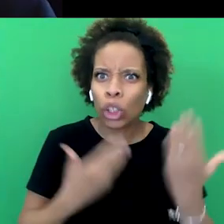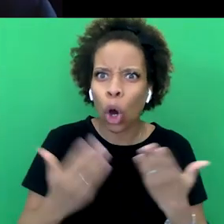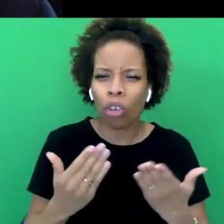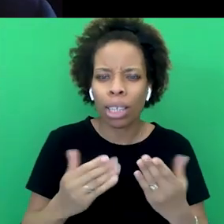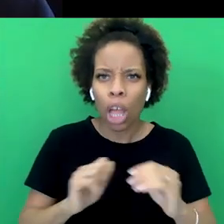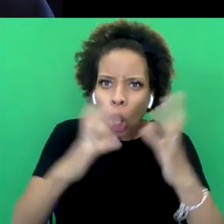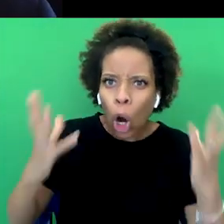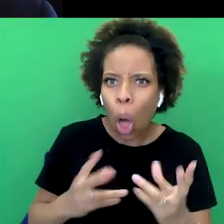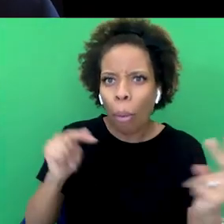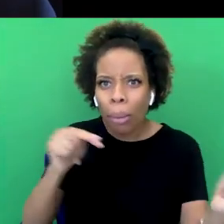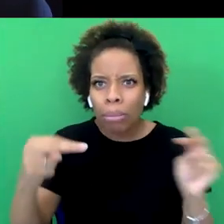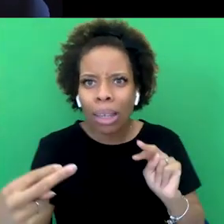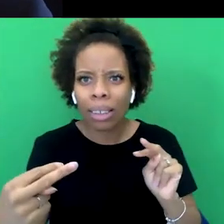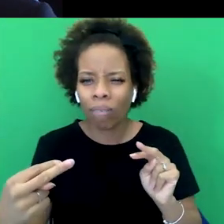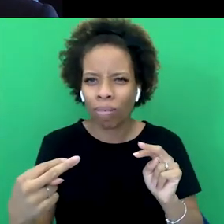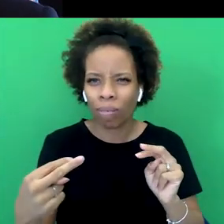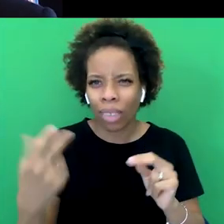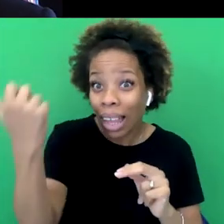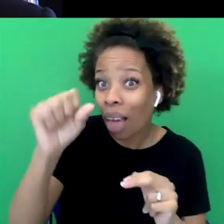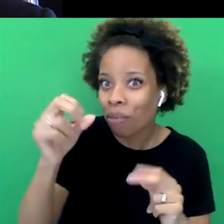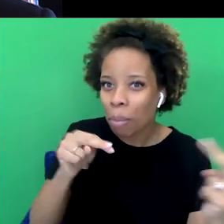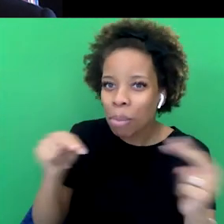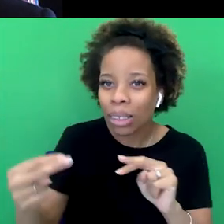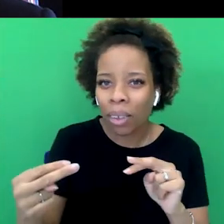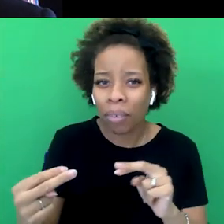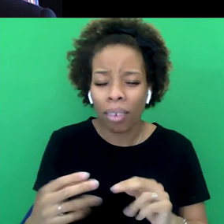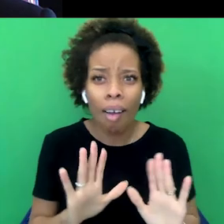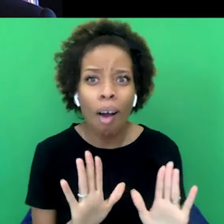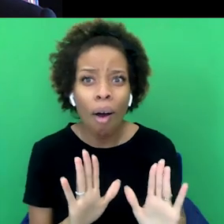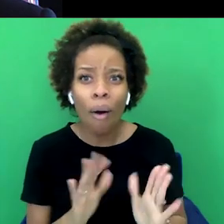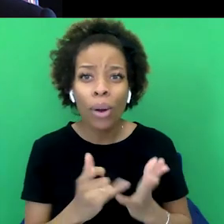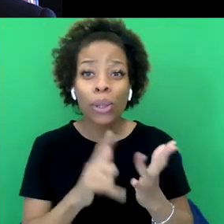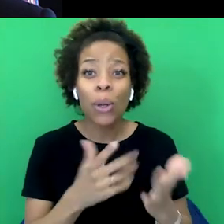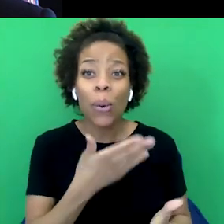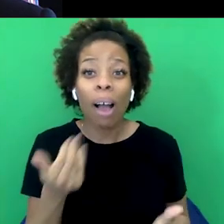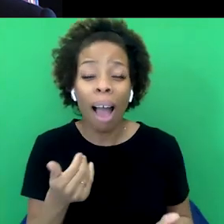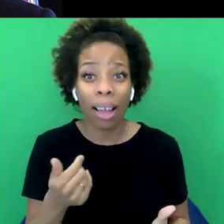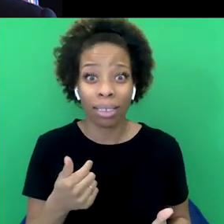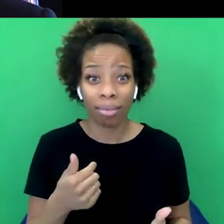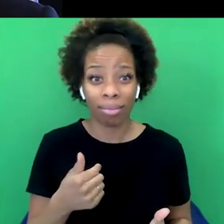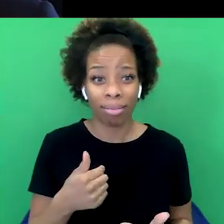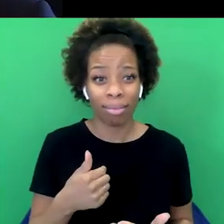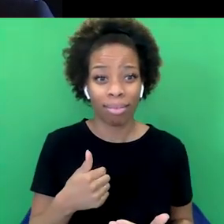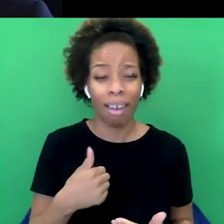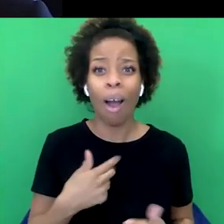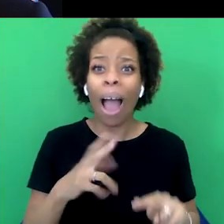and cleverer, frankly. That's so kind. You could have said that like right at the top. would have been nicer to you.